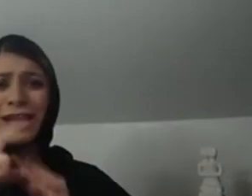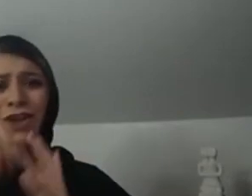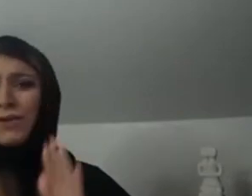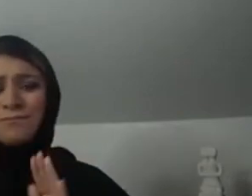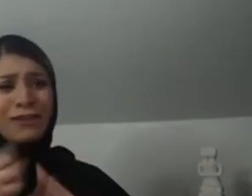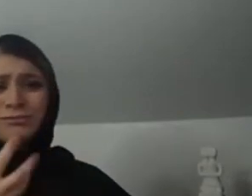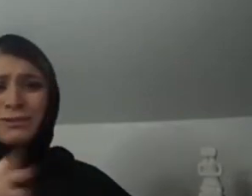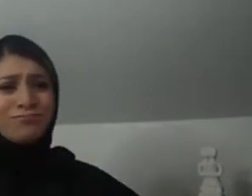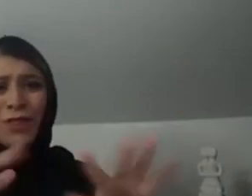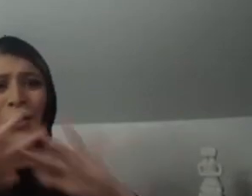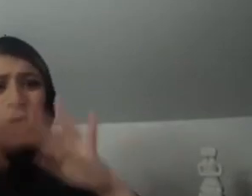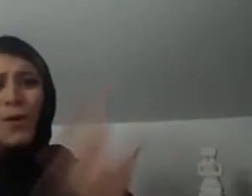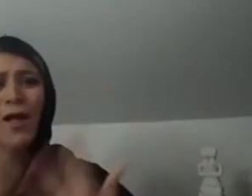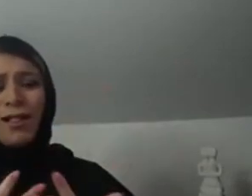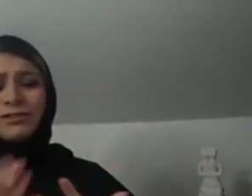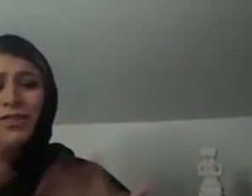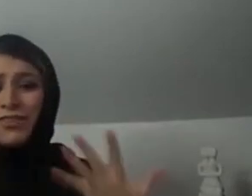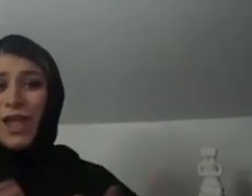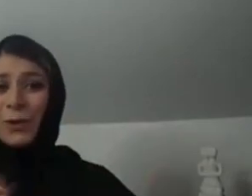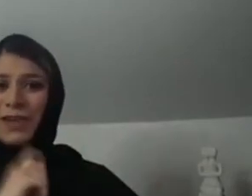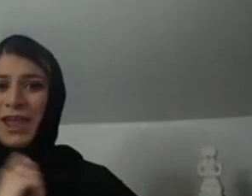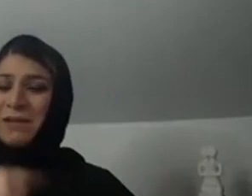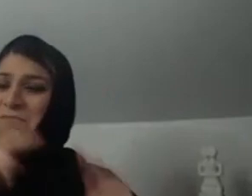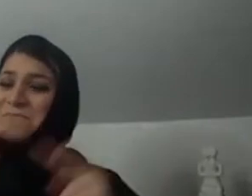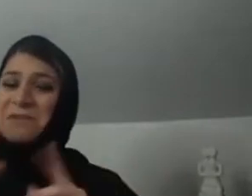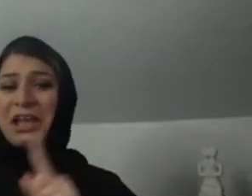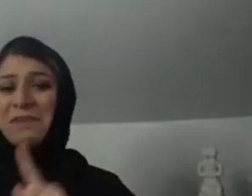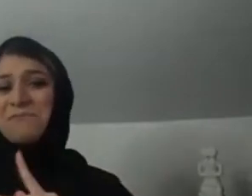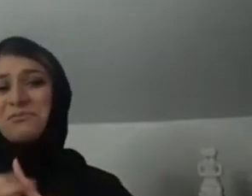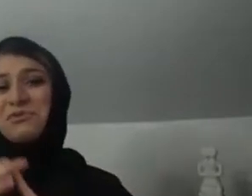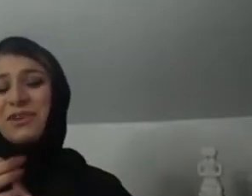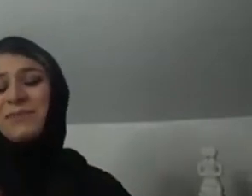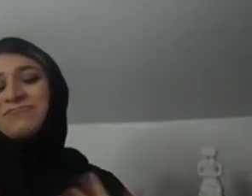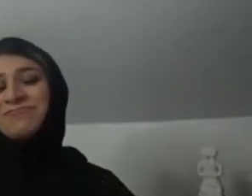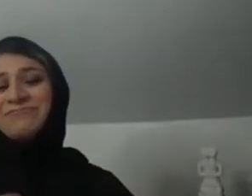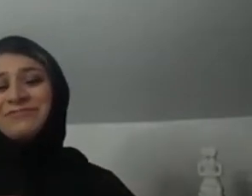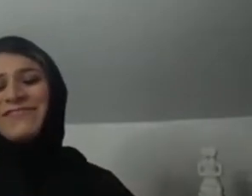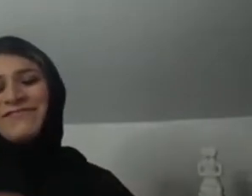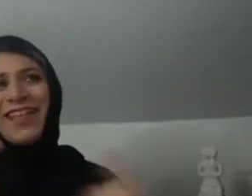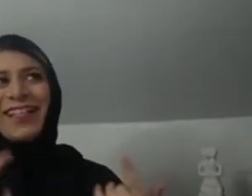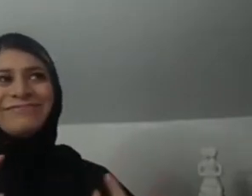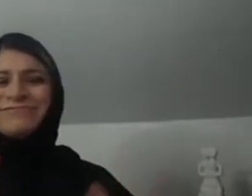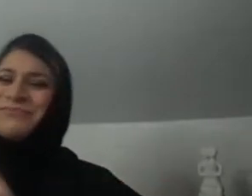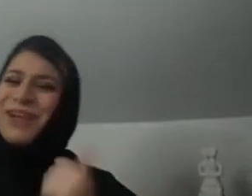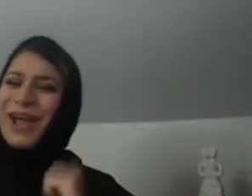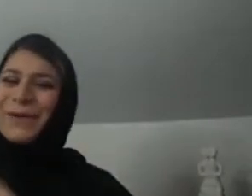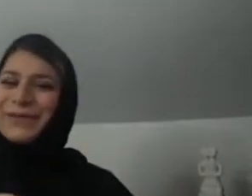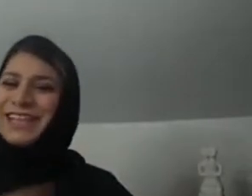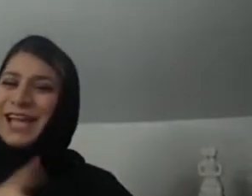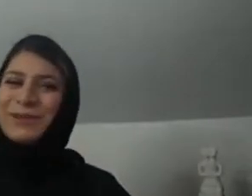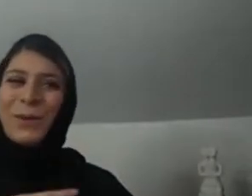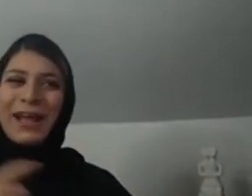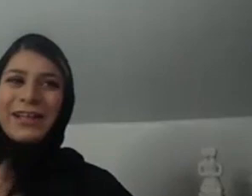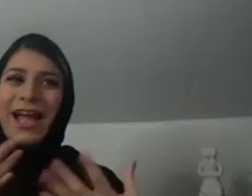initially, know, started all my networking there. And, you know, they're using the film, actually, to, you know, to broadcast